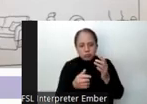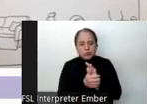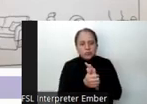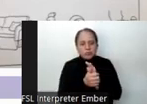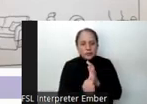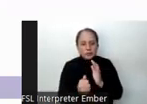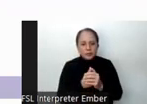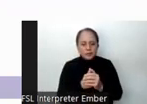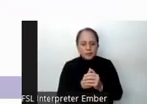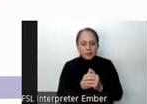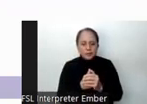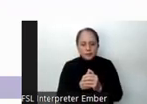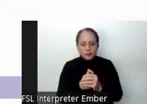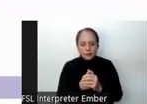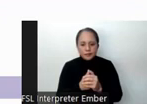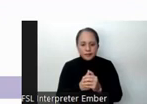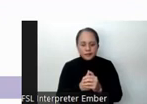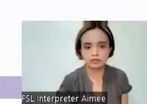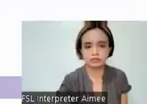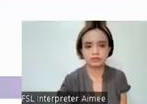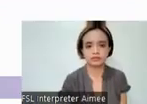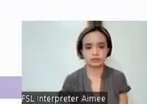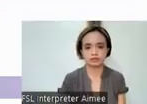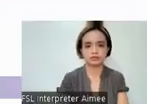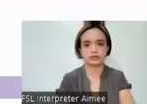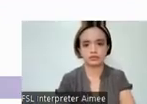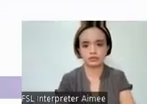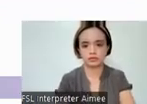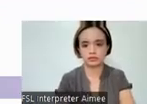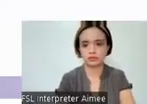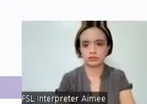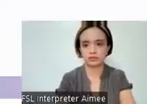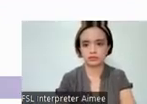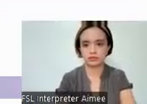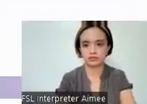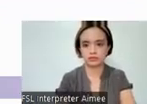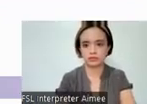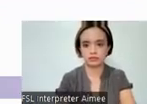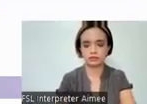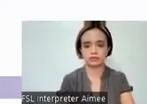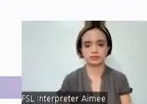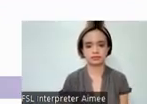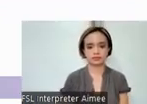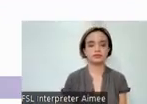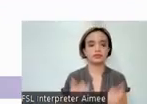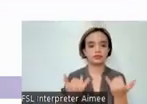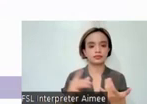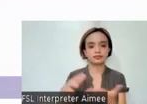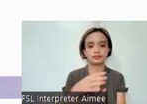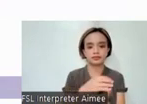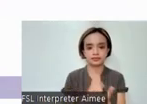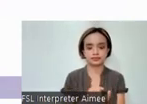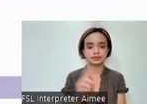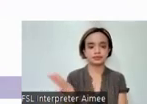run. It was then field tested before the pandemic hit, and the data that we were able to gather were